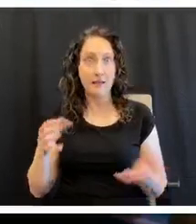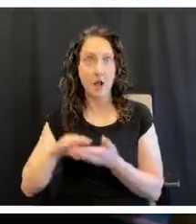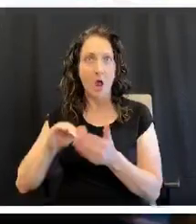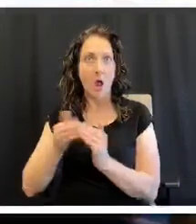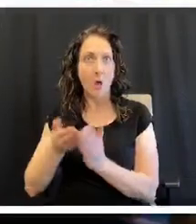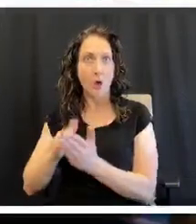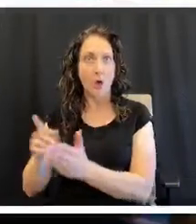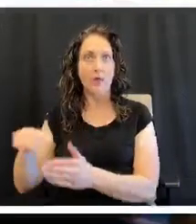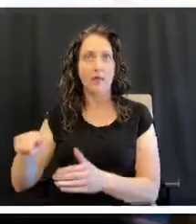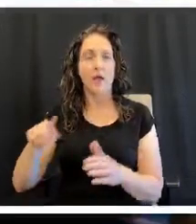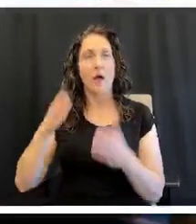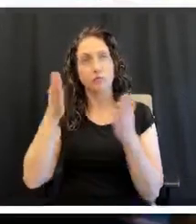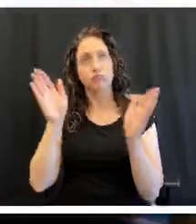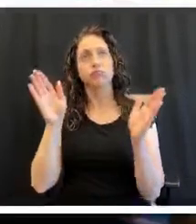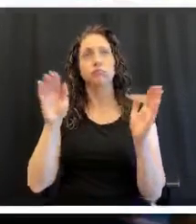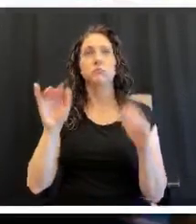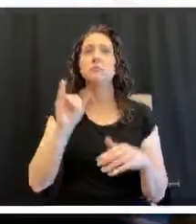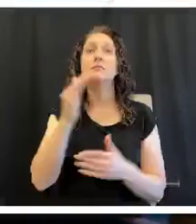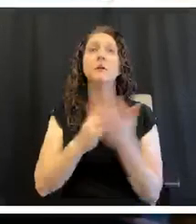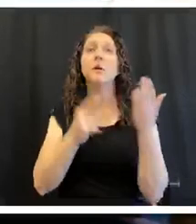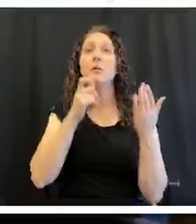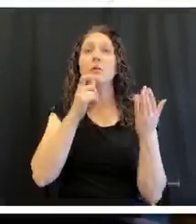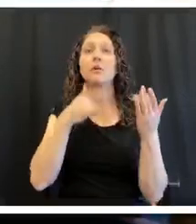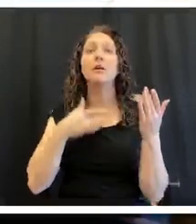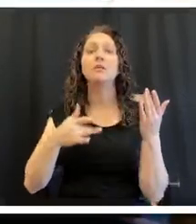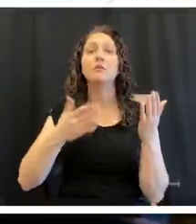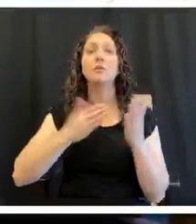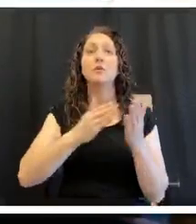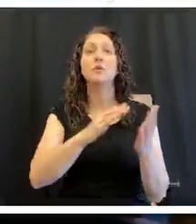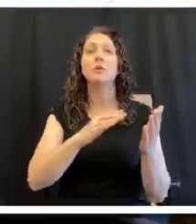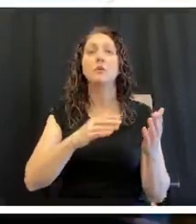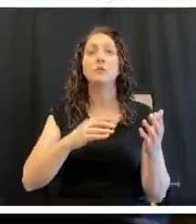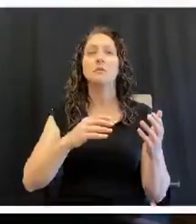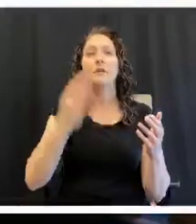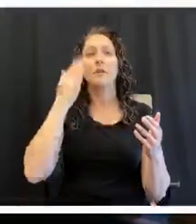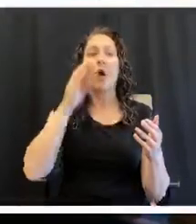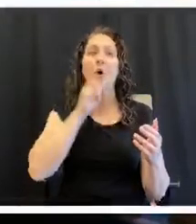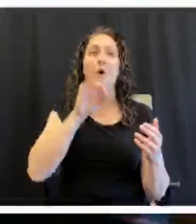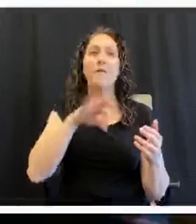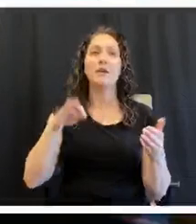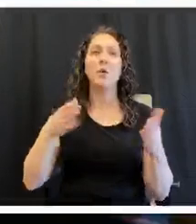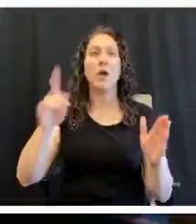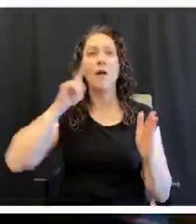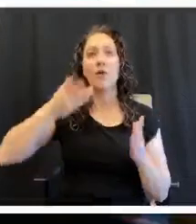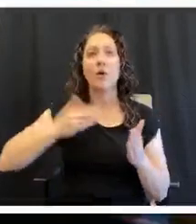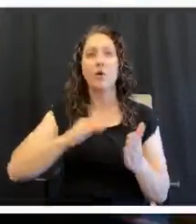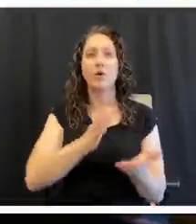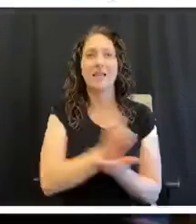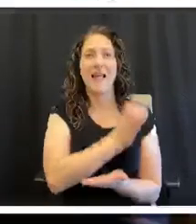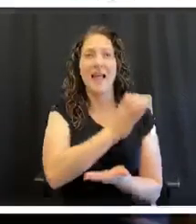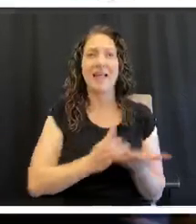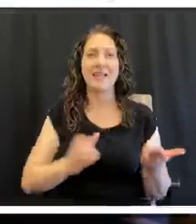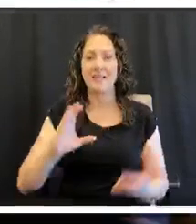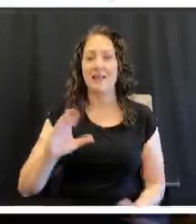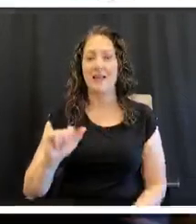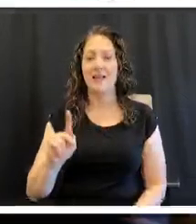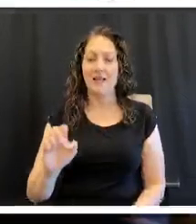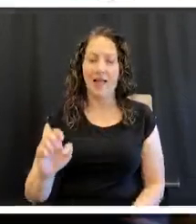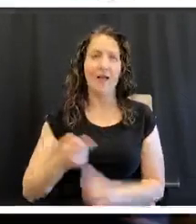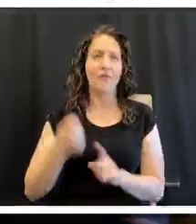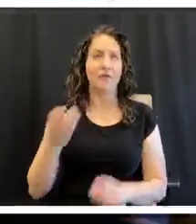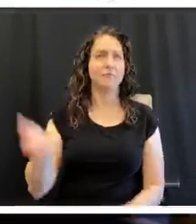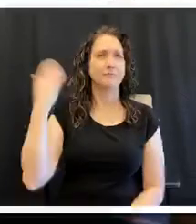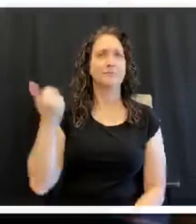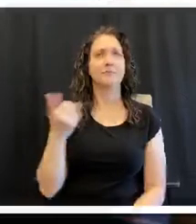people are reverting back to some of the old cake recipes they used to do in the early years, the 30s and the 40s that doesn't have,